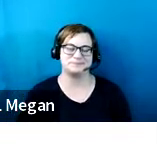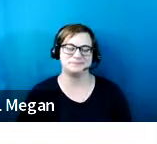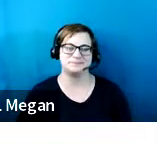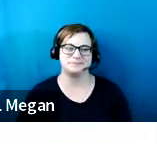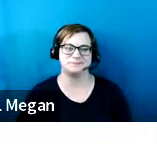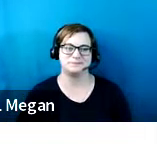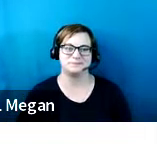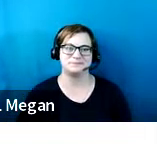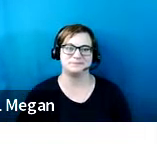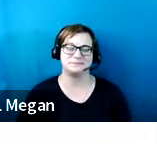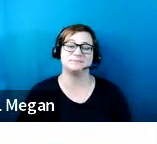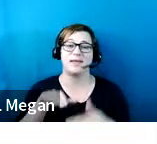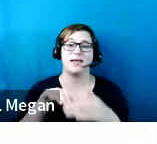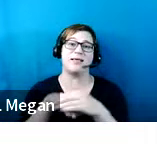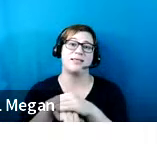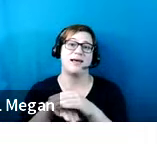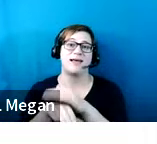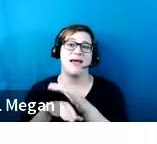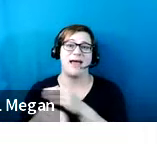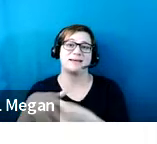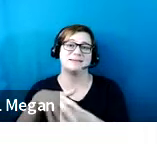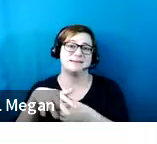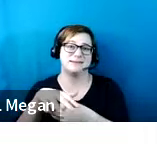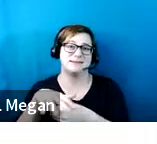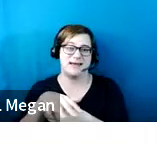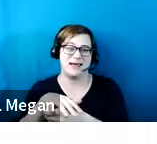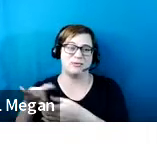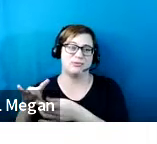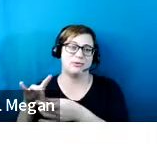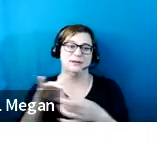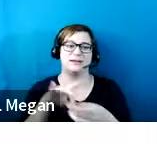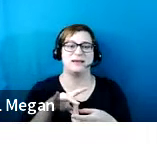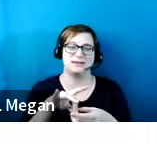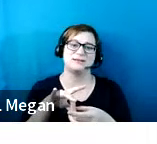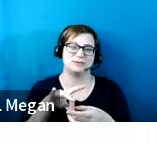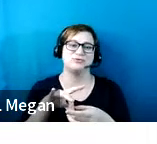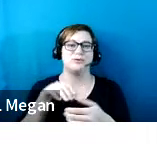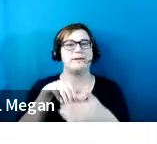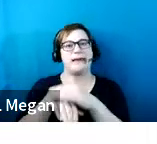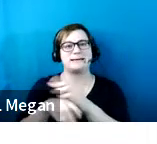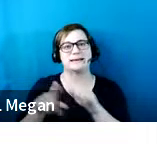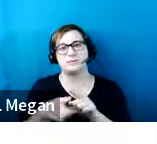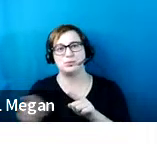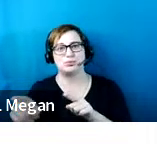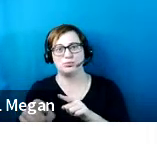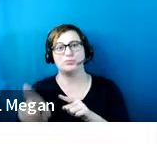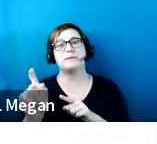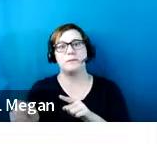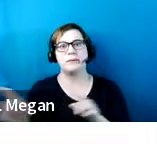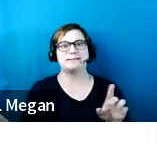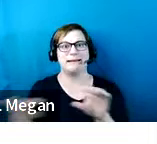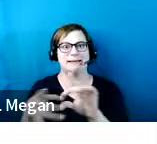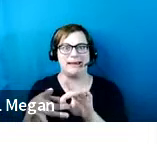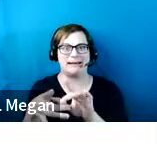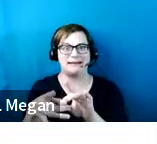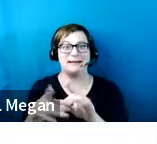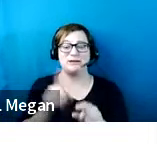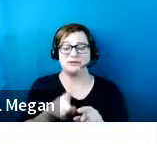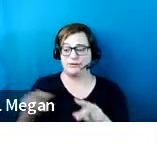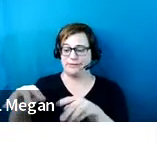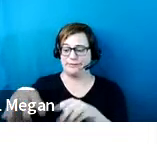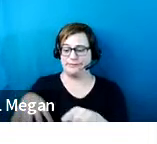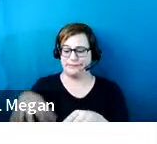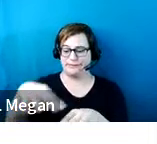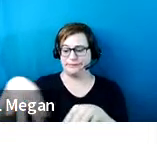aisle in relation to the accessible route. They need to connect. You need to connect the access aisle to the accessible route